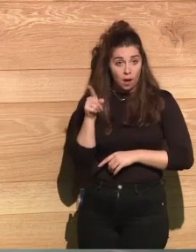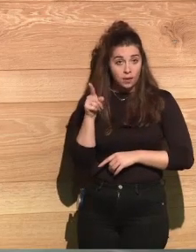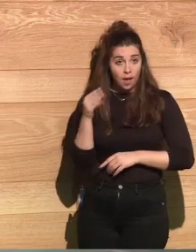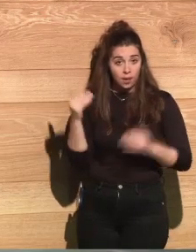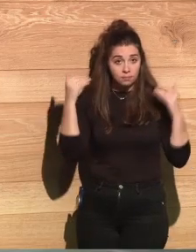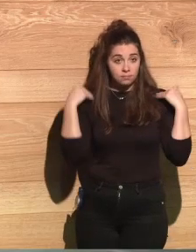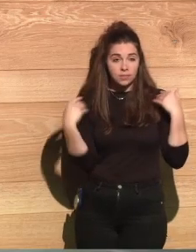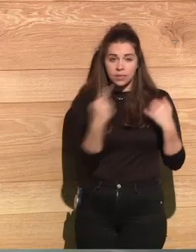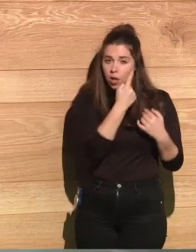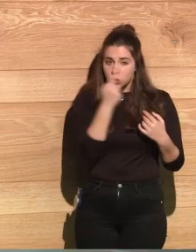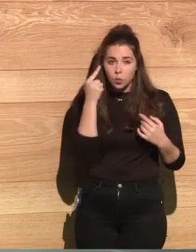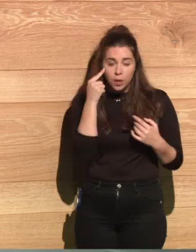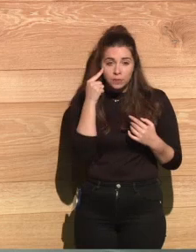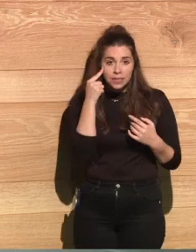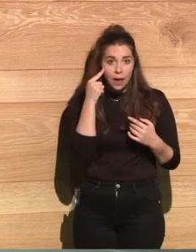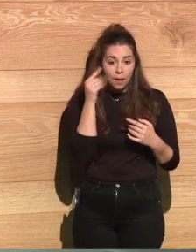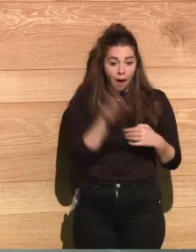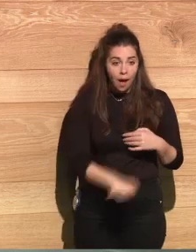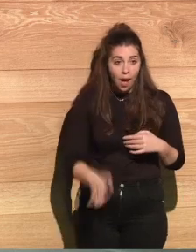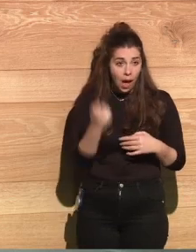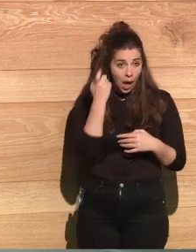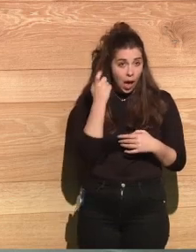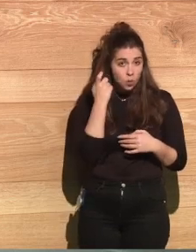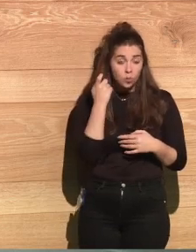On paper, she's still missing.